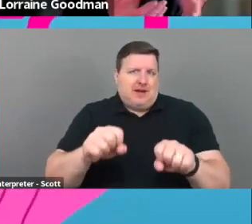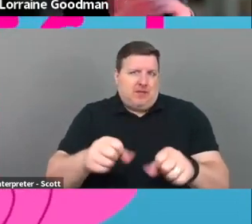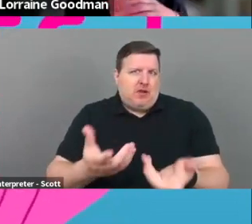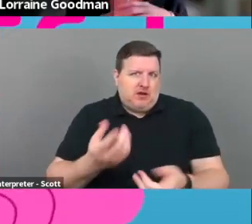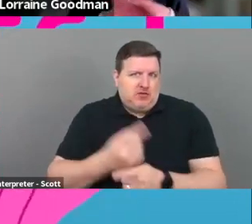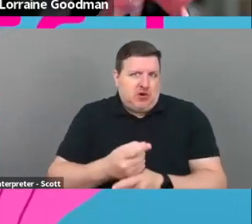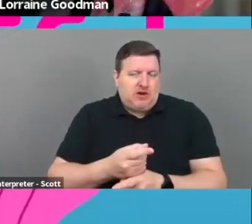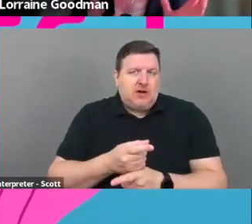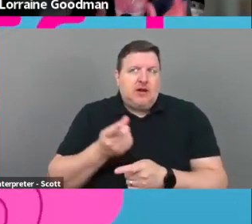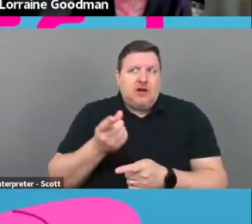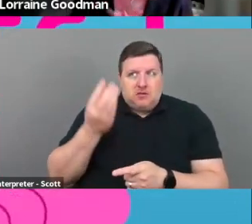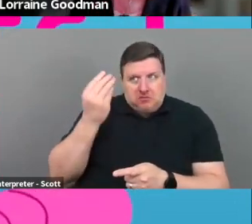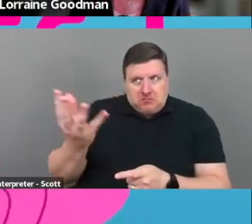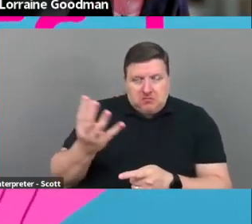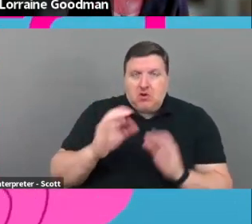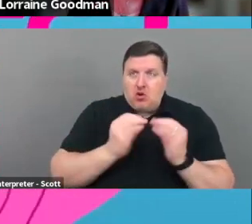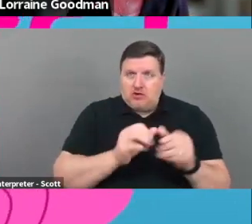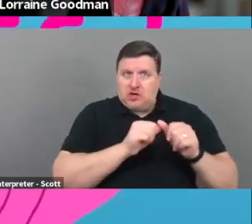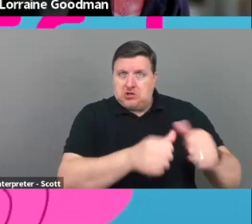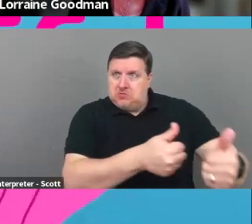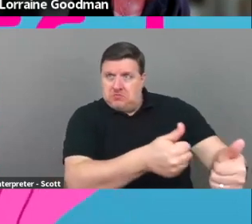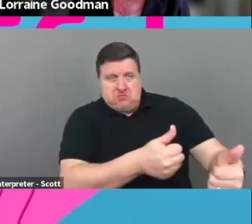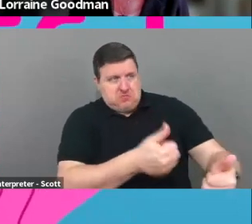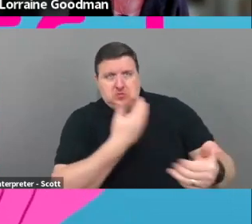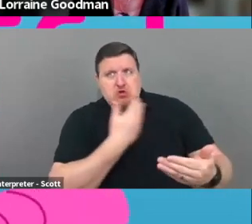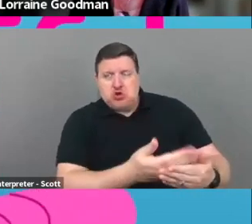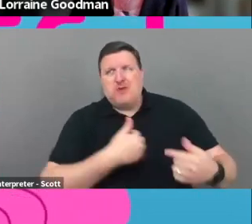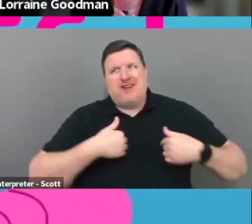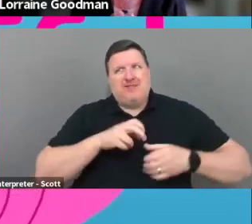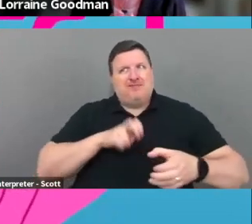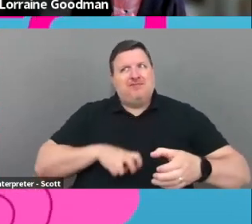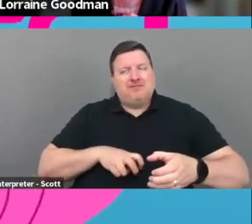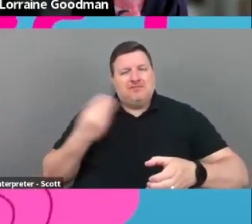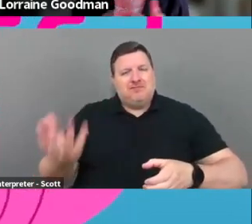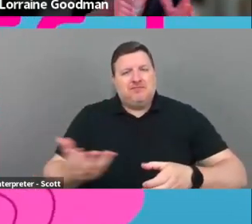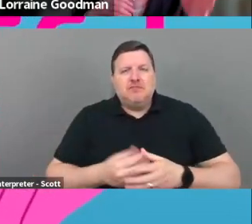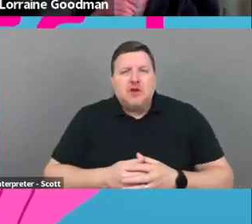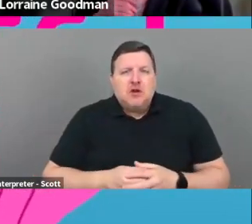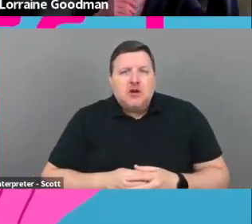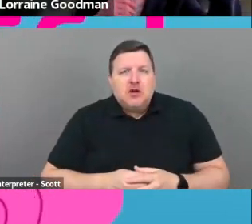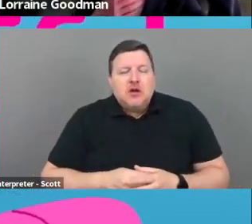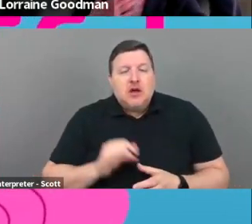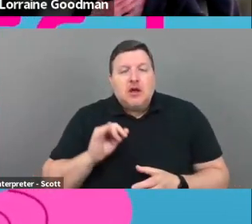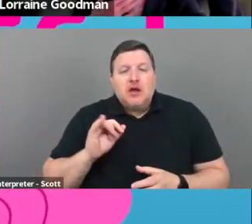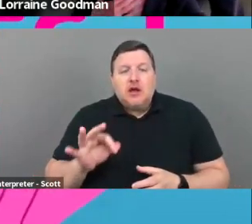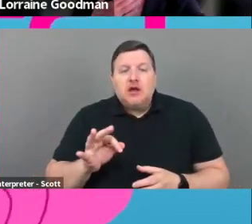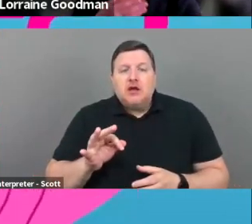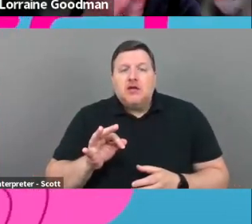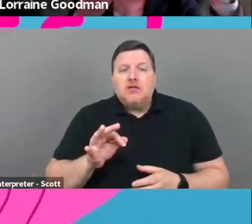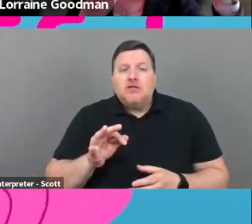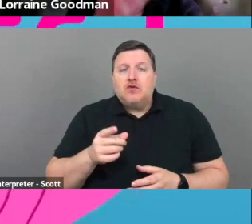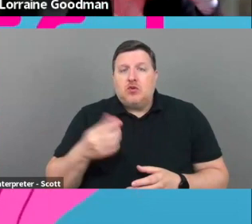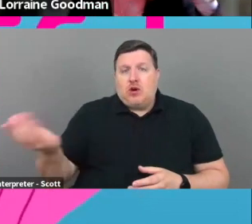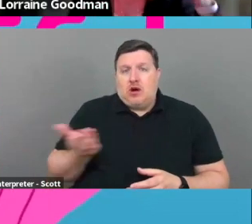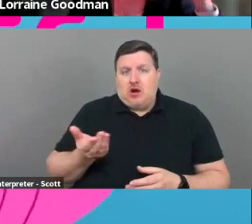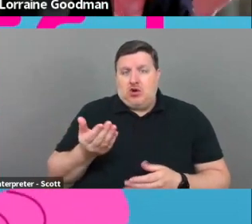They want to know that the organization is still going to be in good hands. Um, if you are, um, hiring